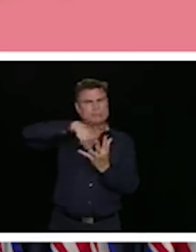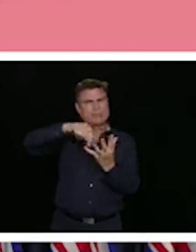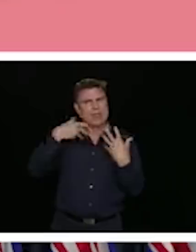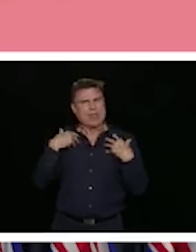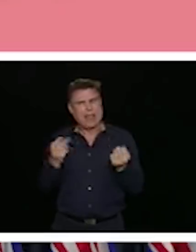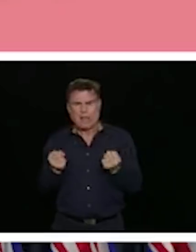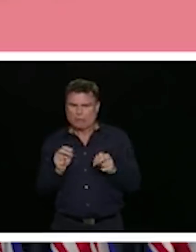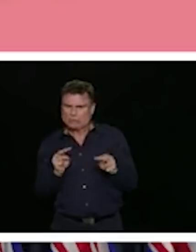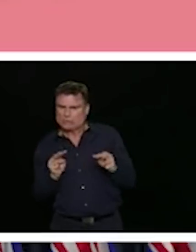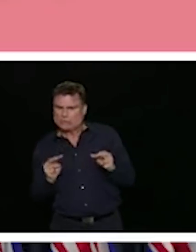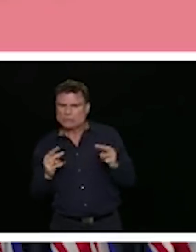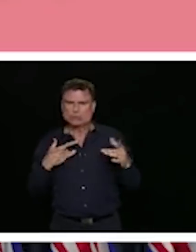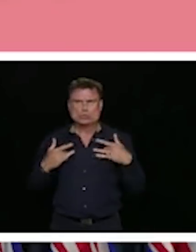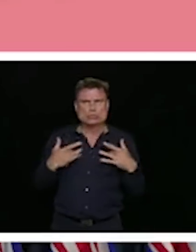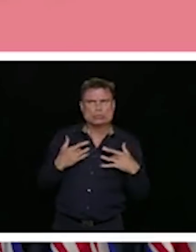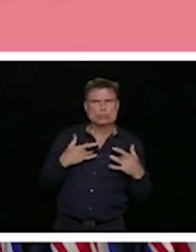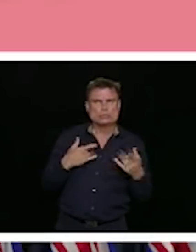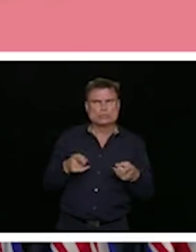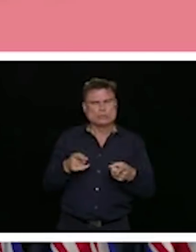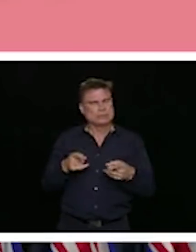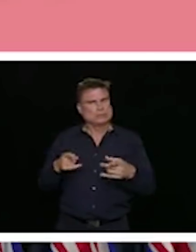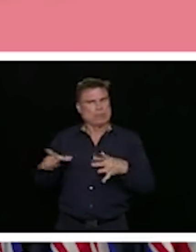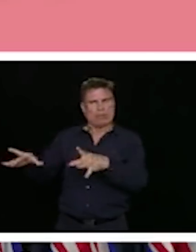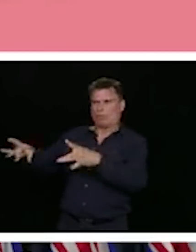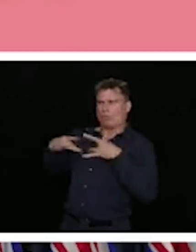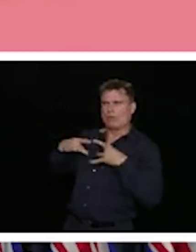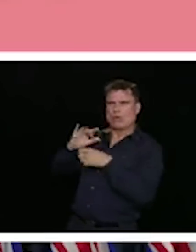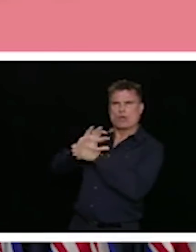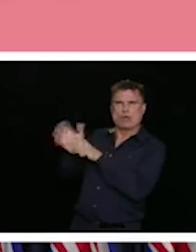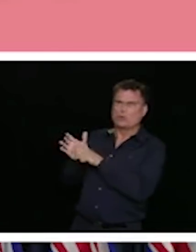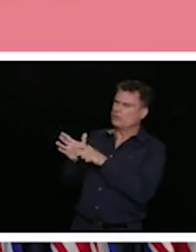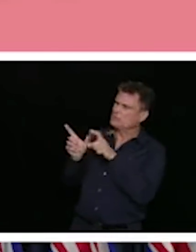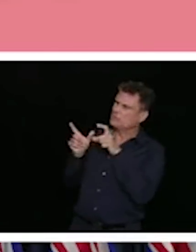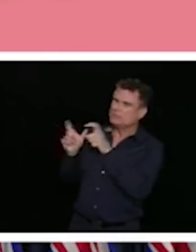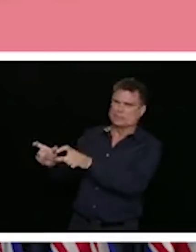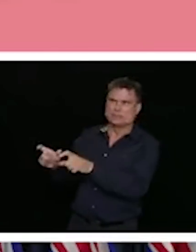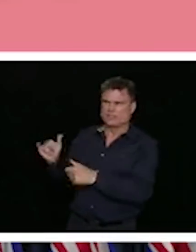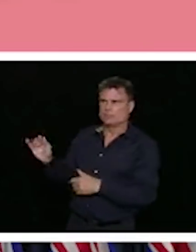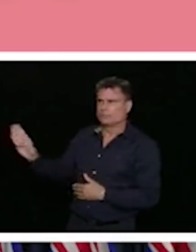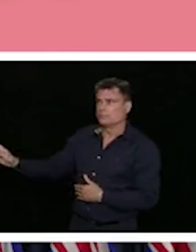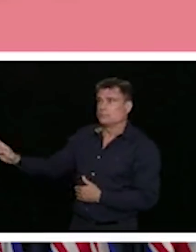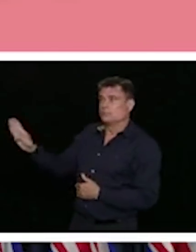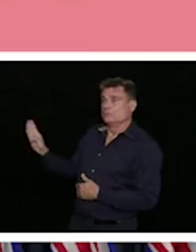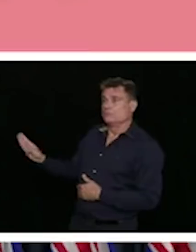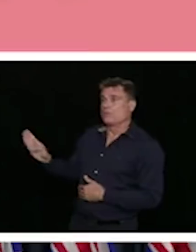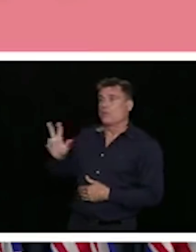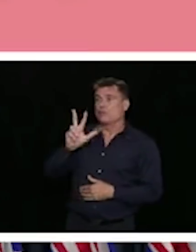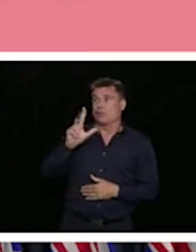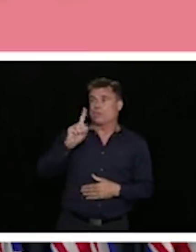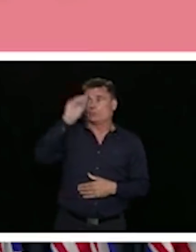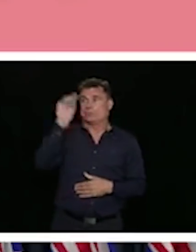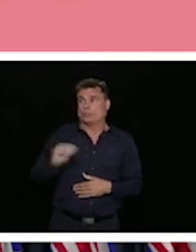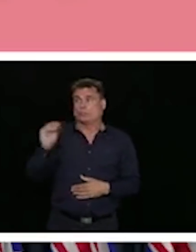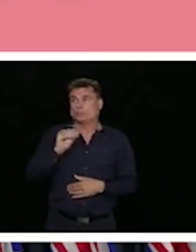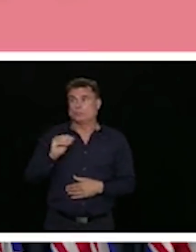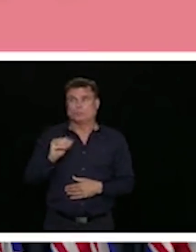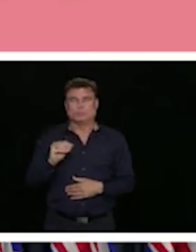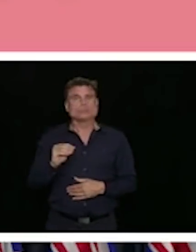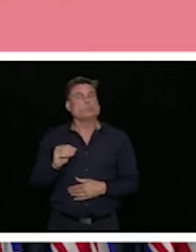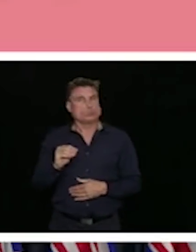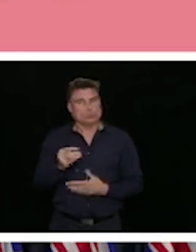having severe illness from COVID-19. And a third of people reported increased difficulty